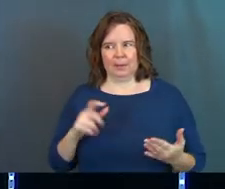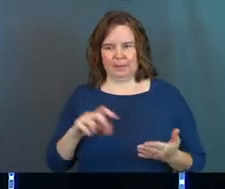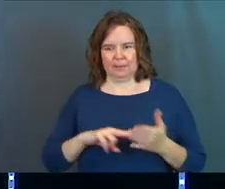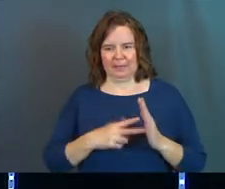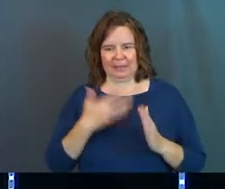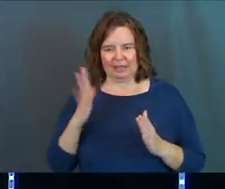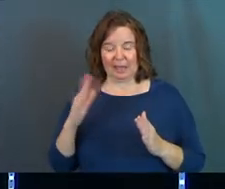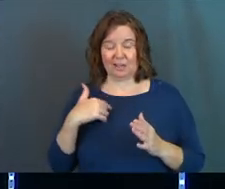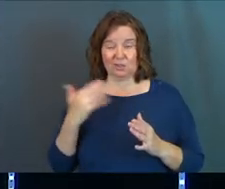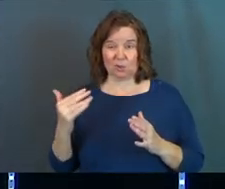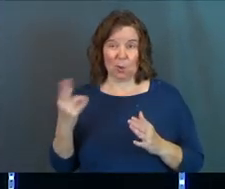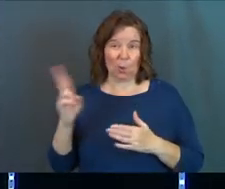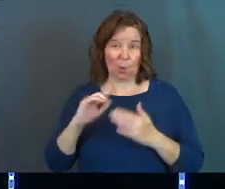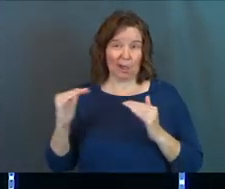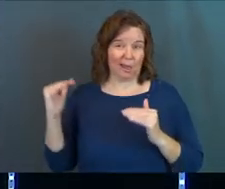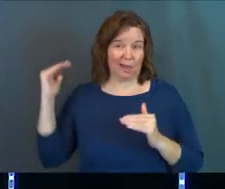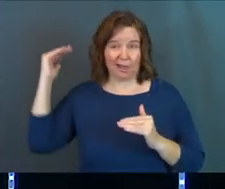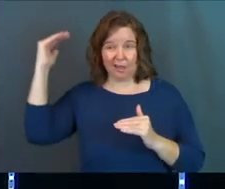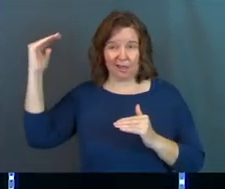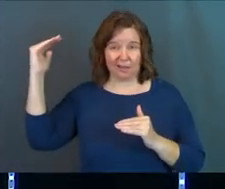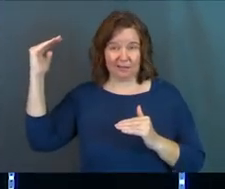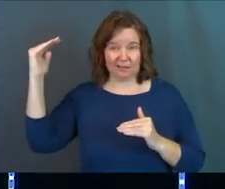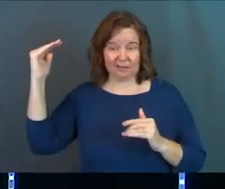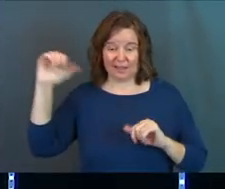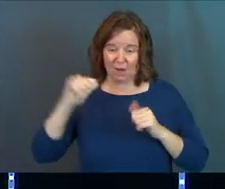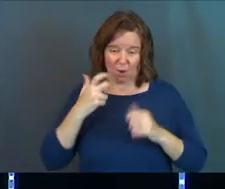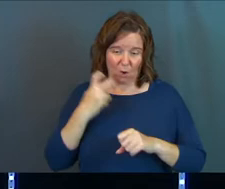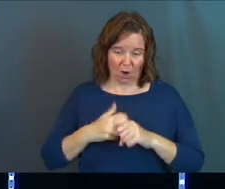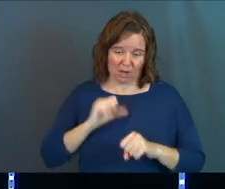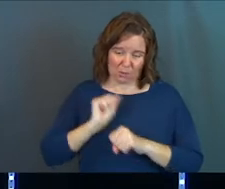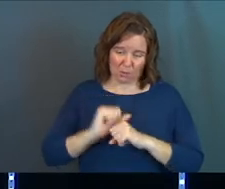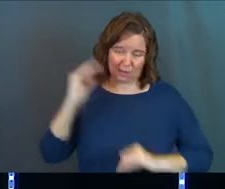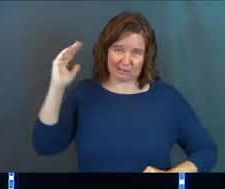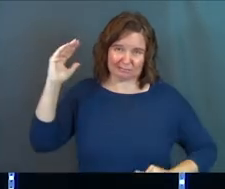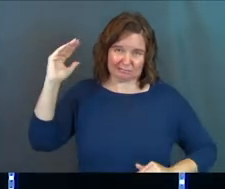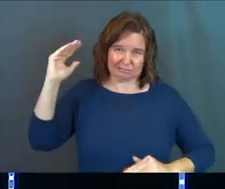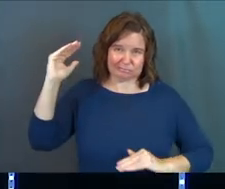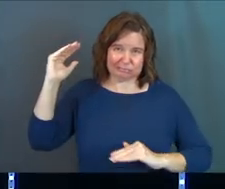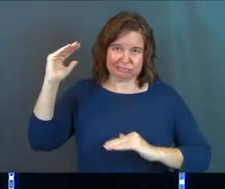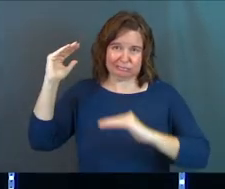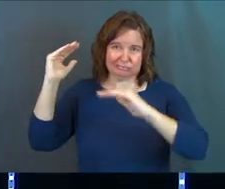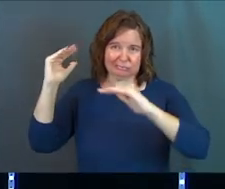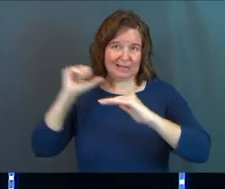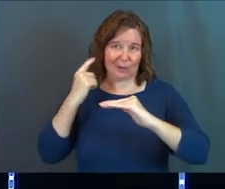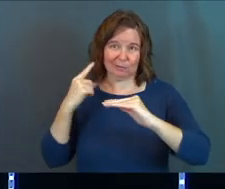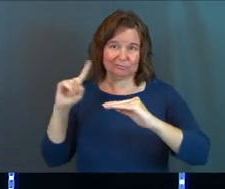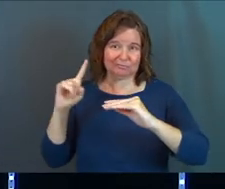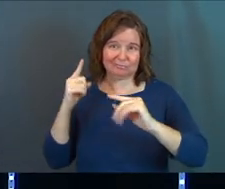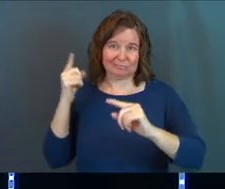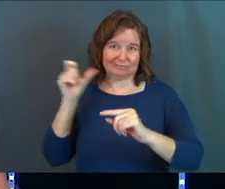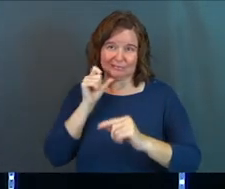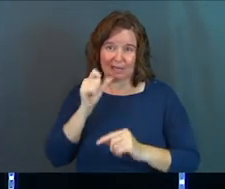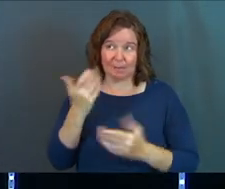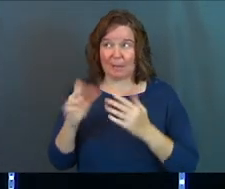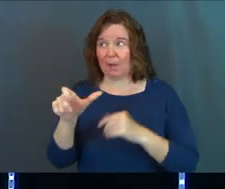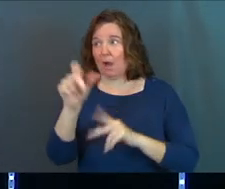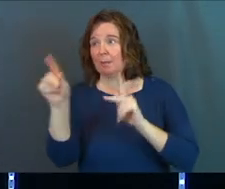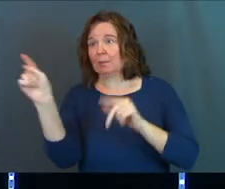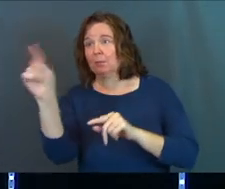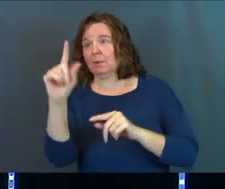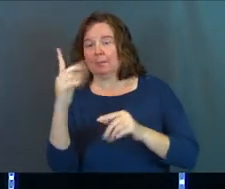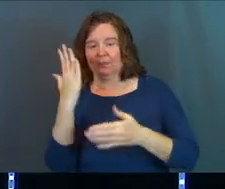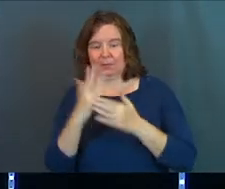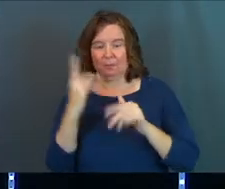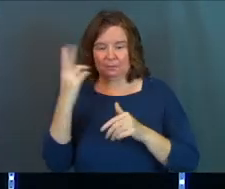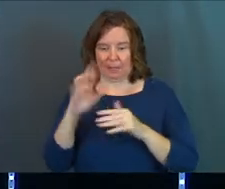must mean that God is so holy that no matter how hard I work, at least for me, I'm not going to reach him. Maybe everybody else is, but for some reason,